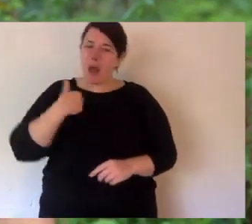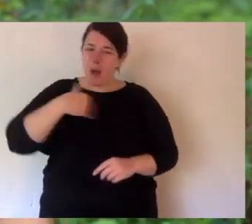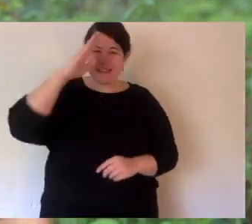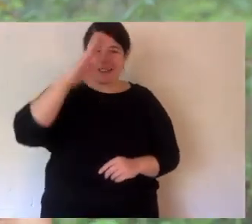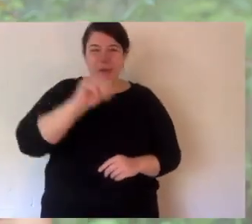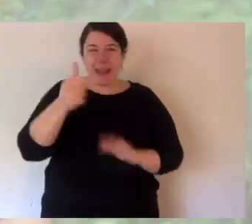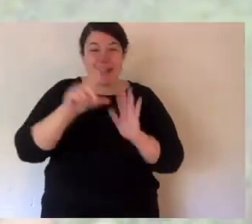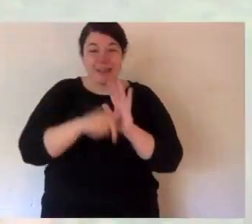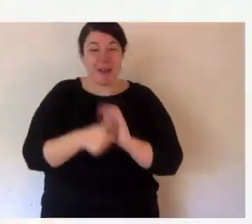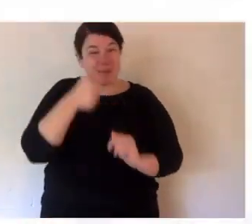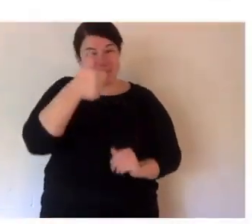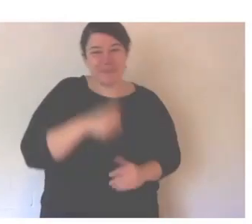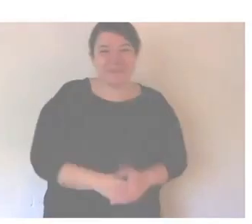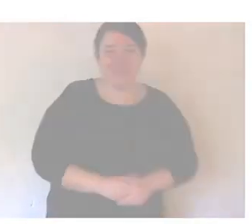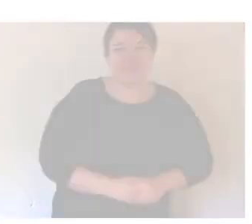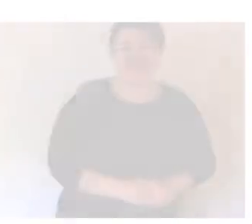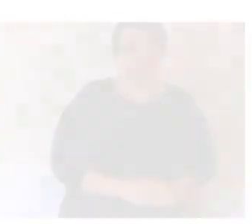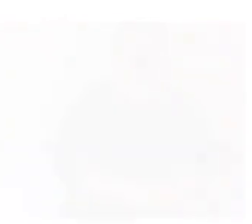next time.